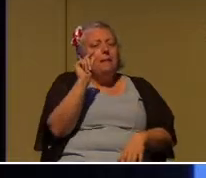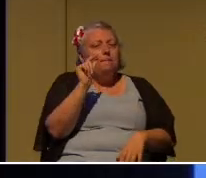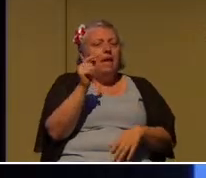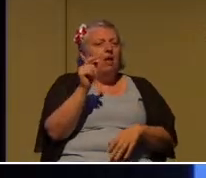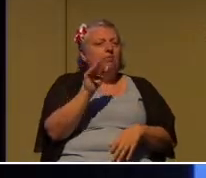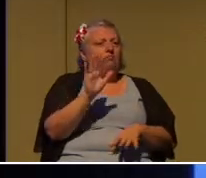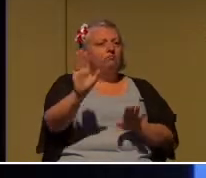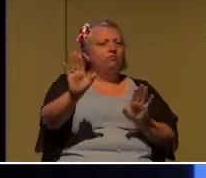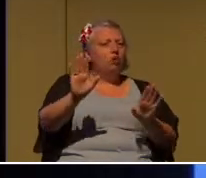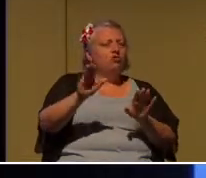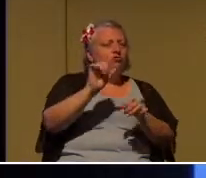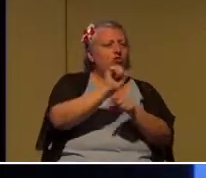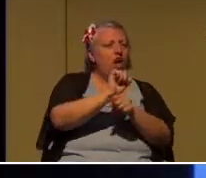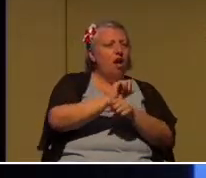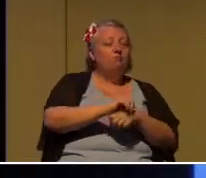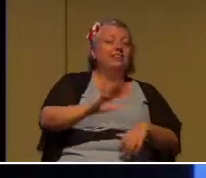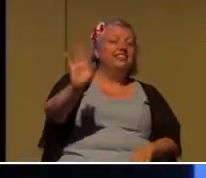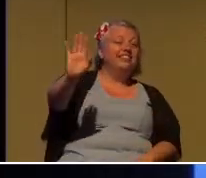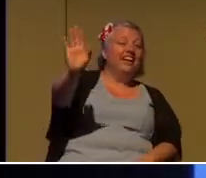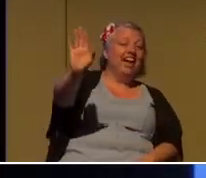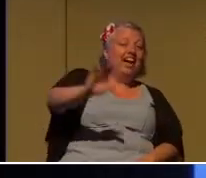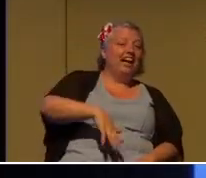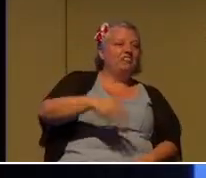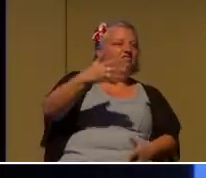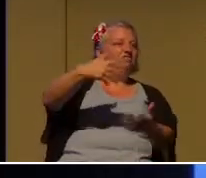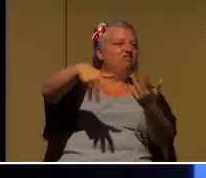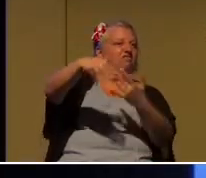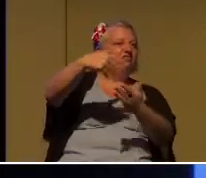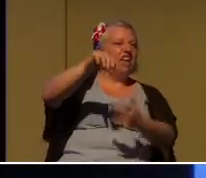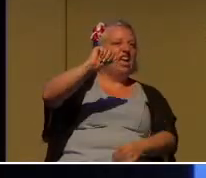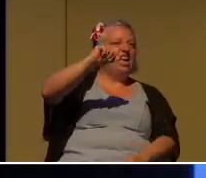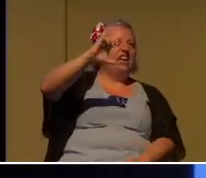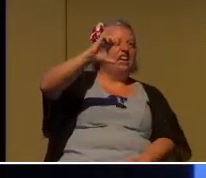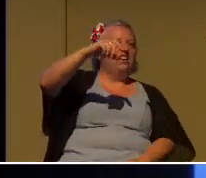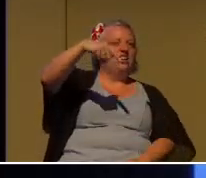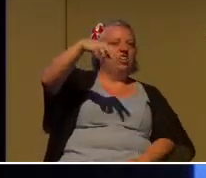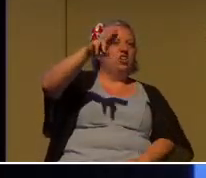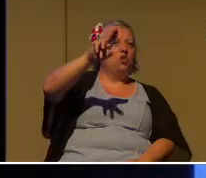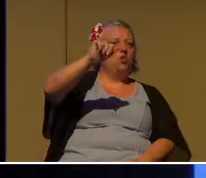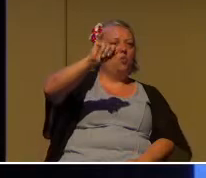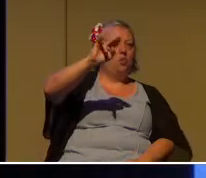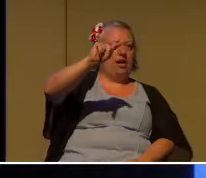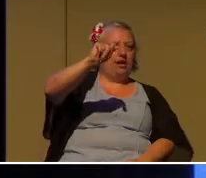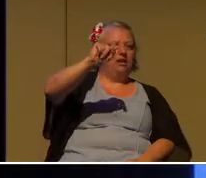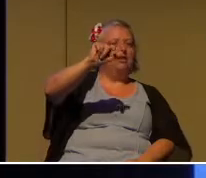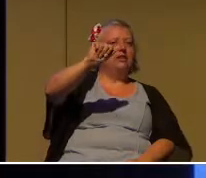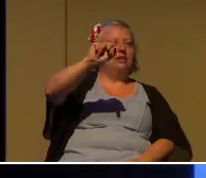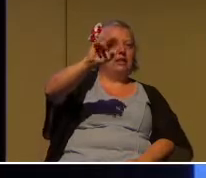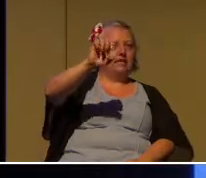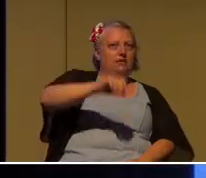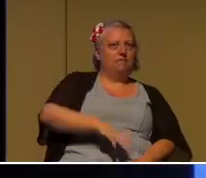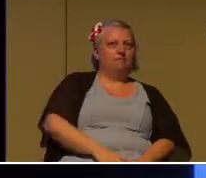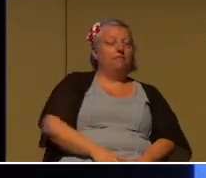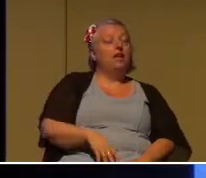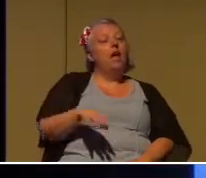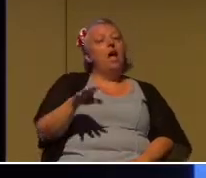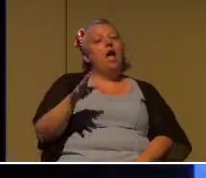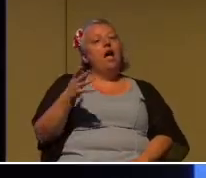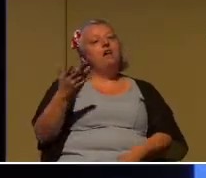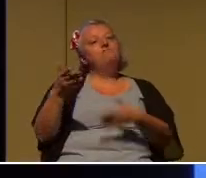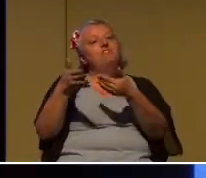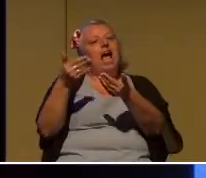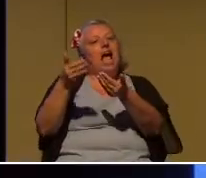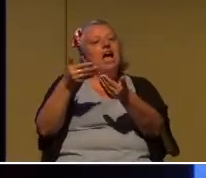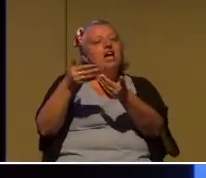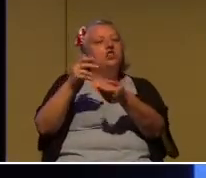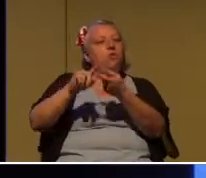about as far as it goes. A casual friend is somebody that you have a closer relationship with. The person that you sit next